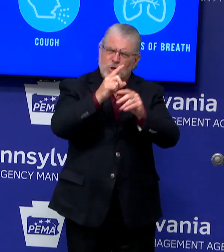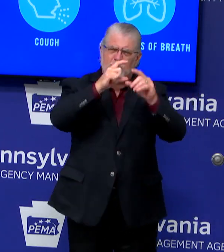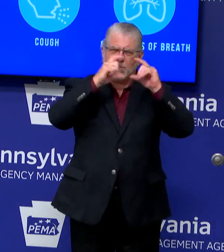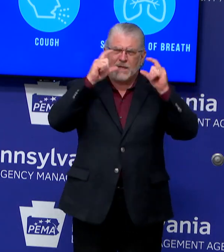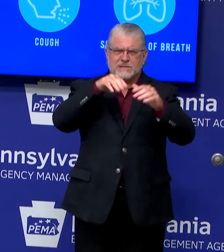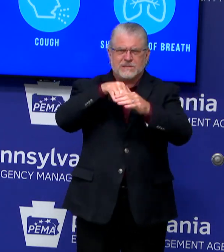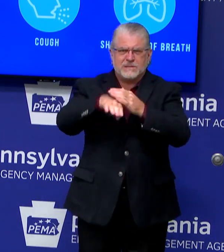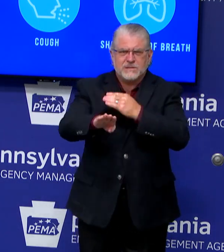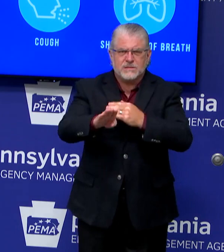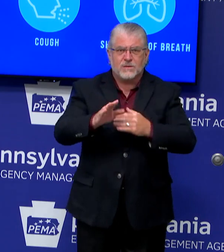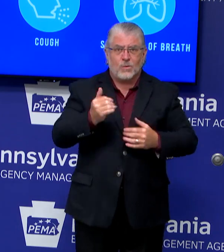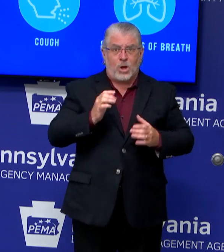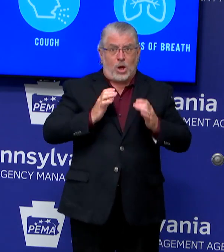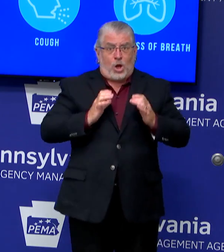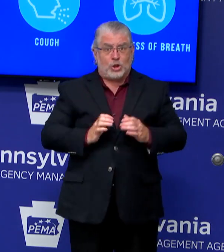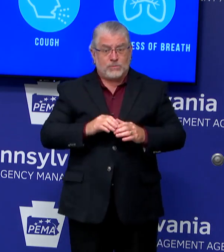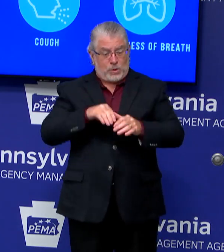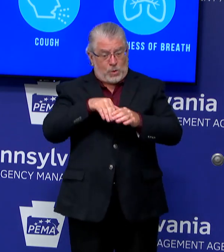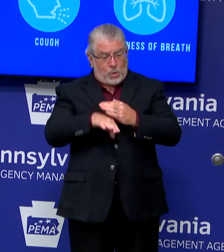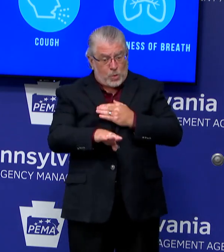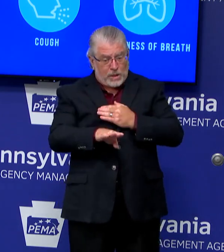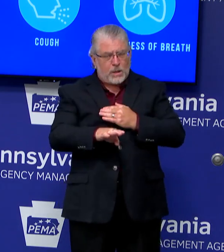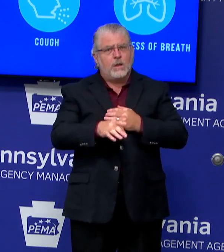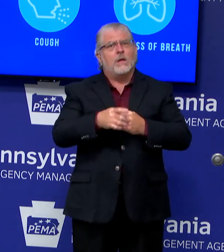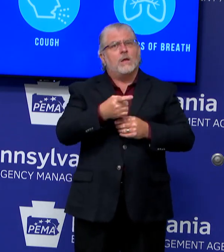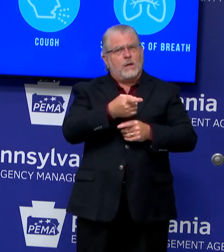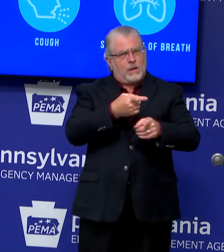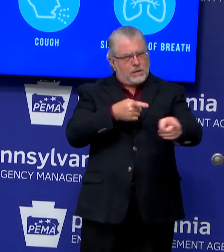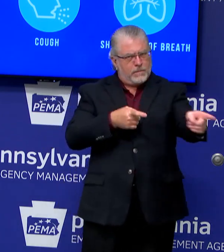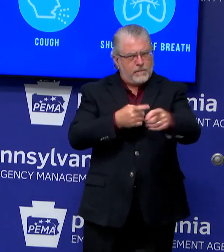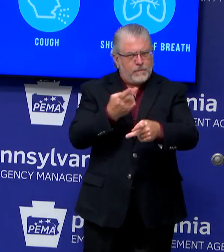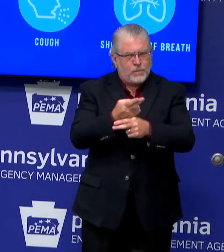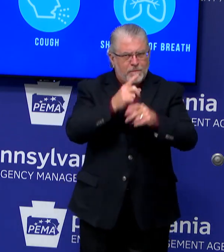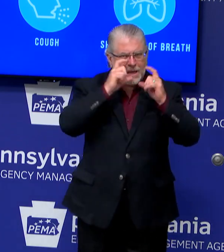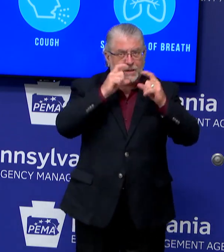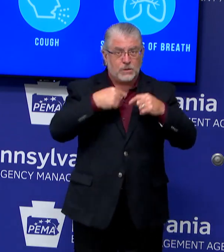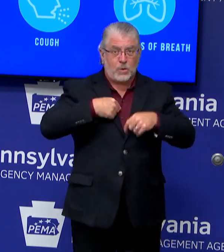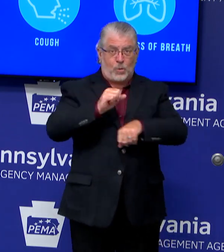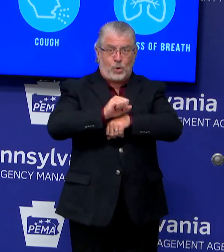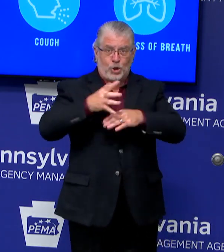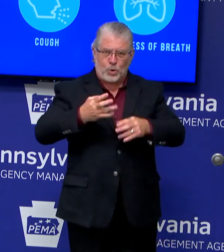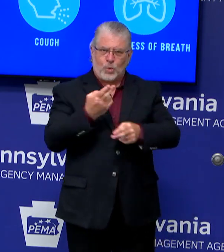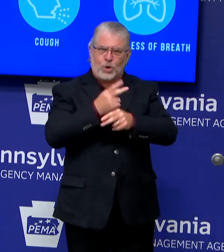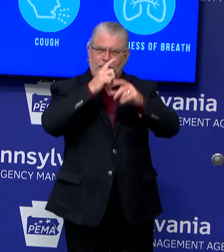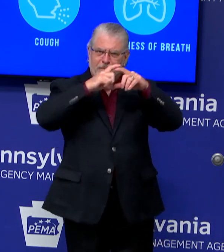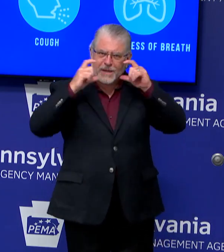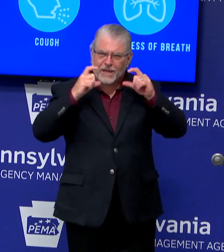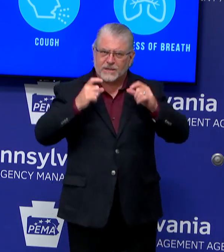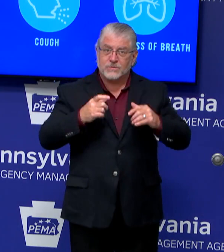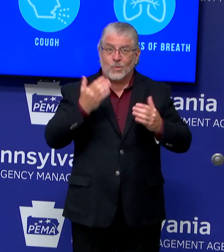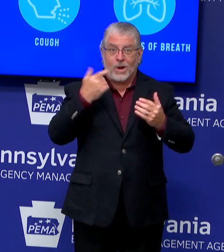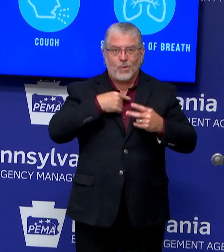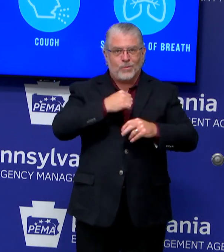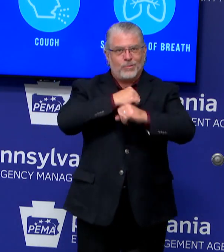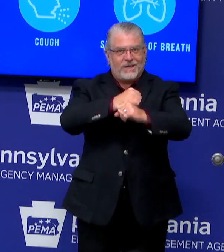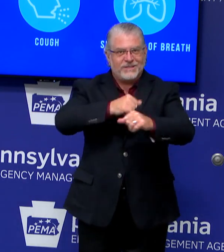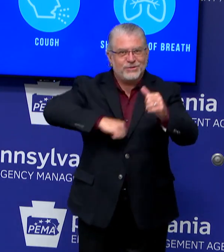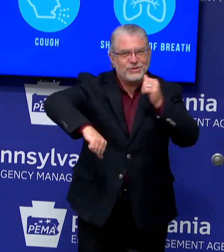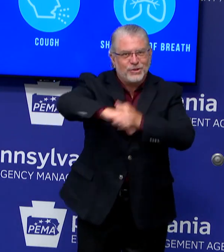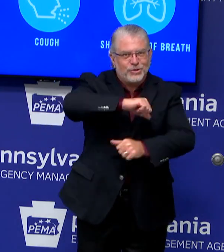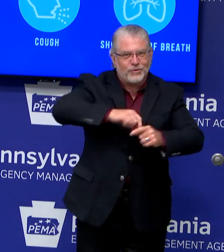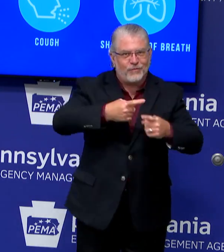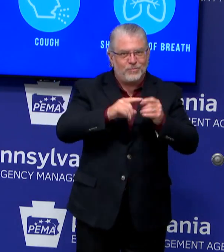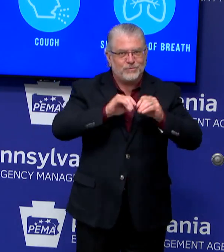wear masks. And by having the whole community wearing masks, we protect the community from this spread of this very